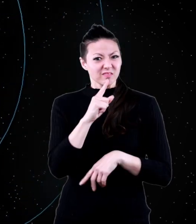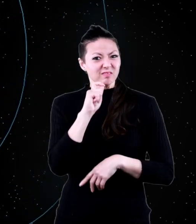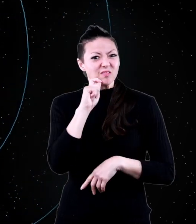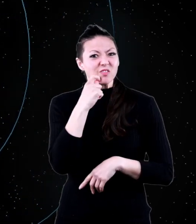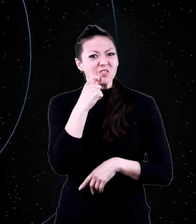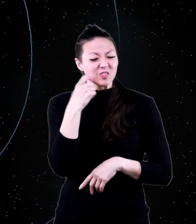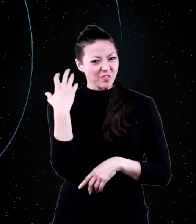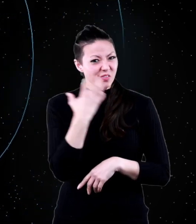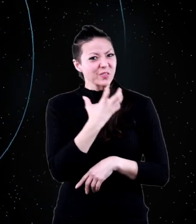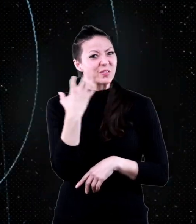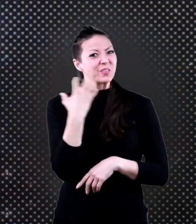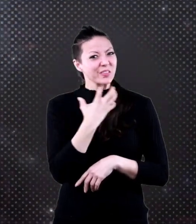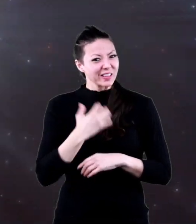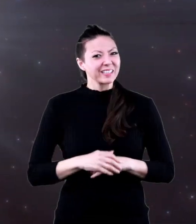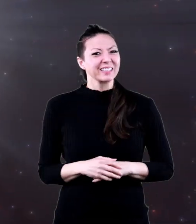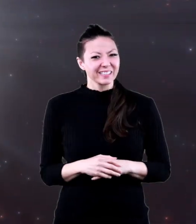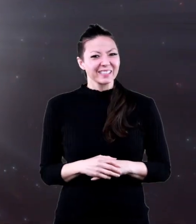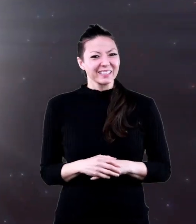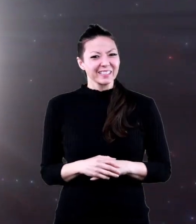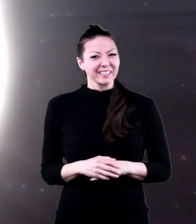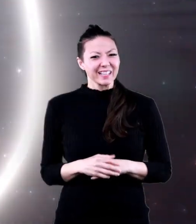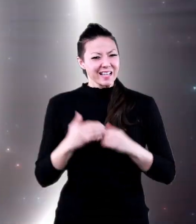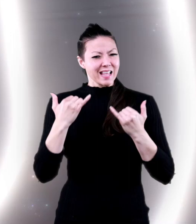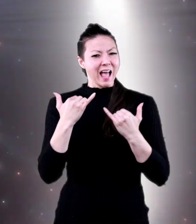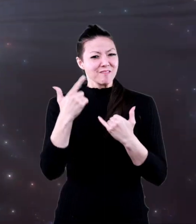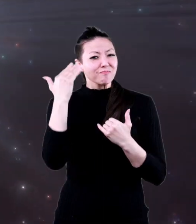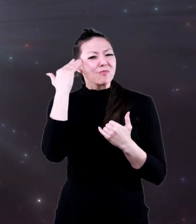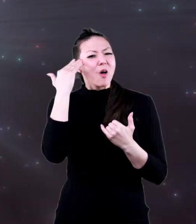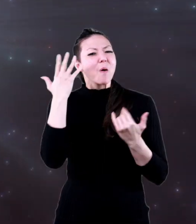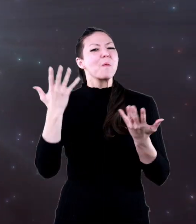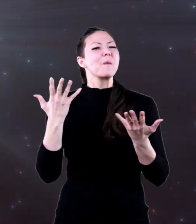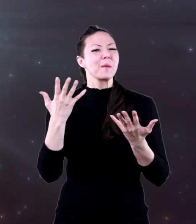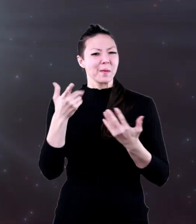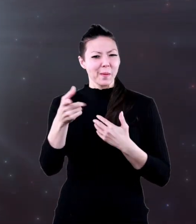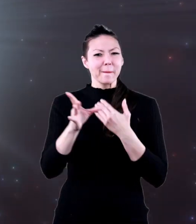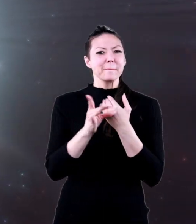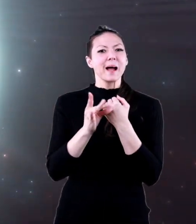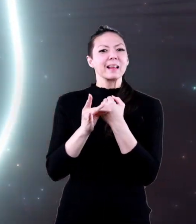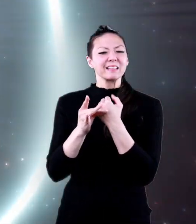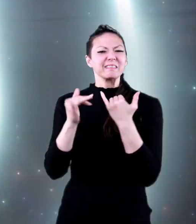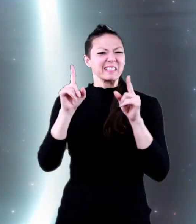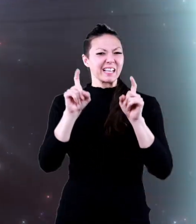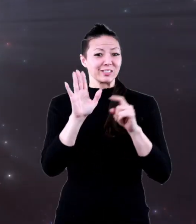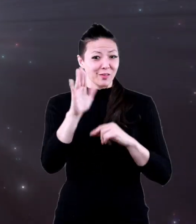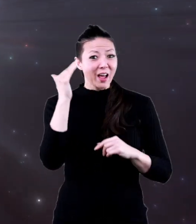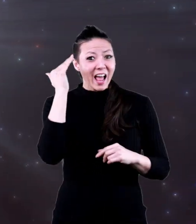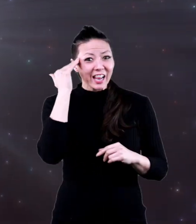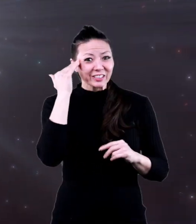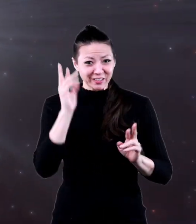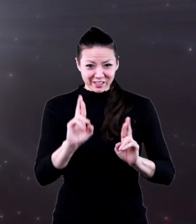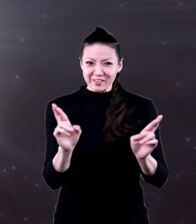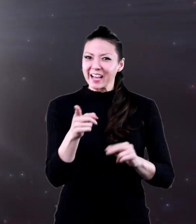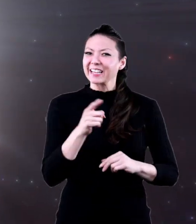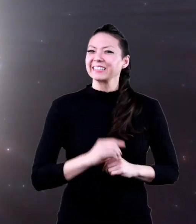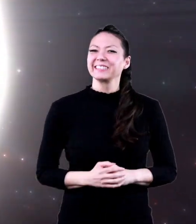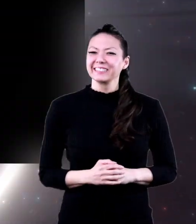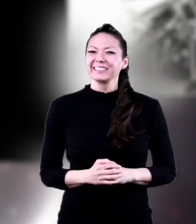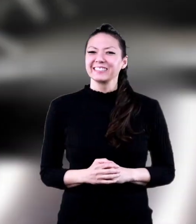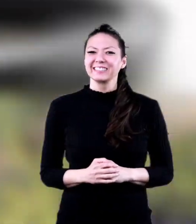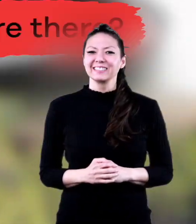awesome, right? Now that you know more about magnets, let's test your new knowledge.